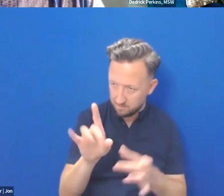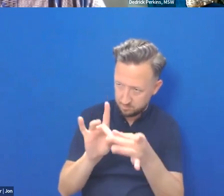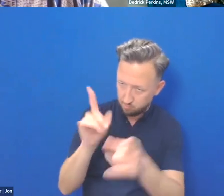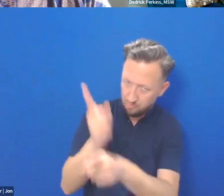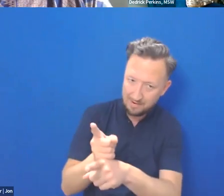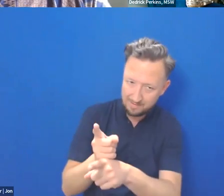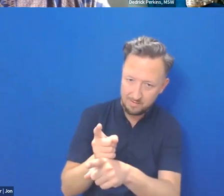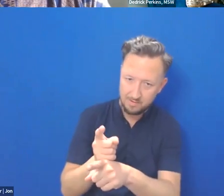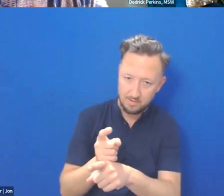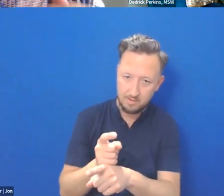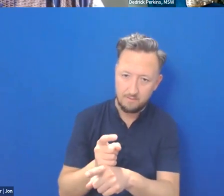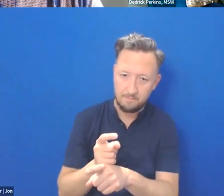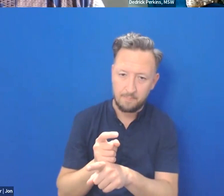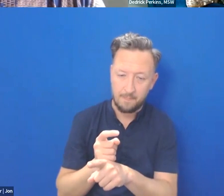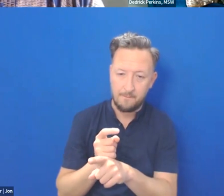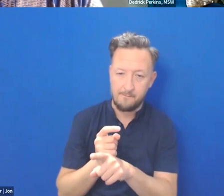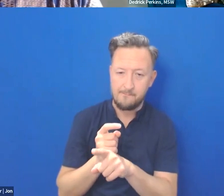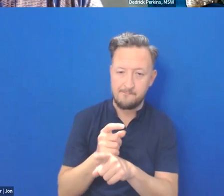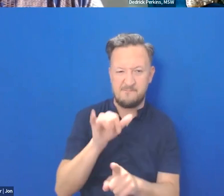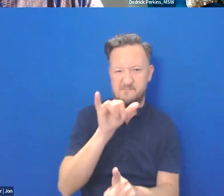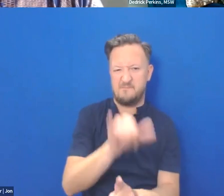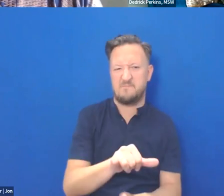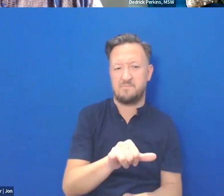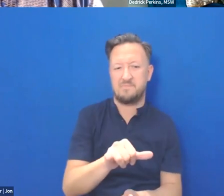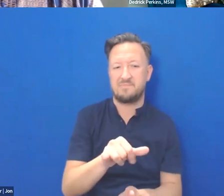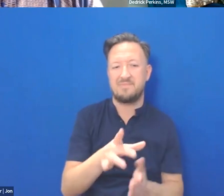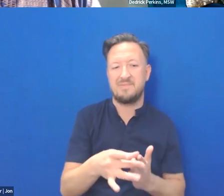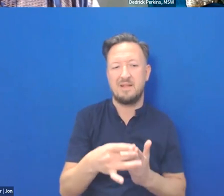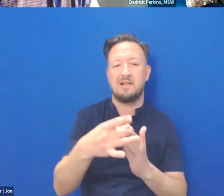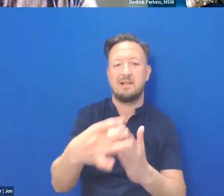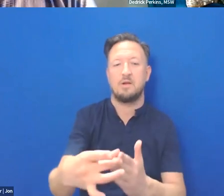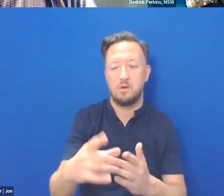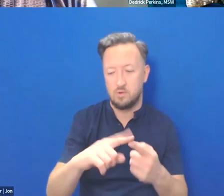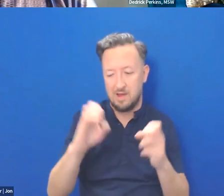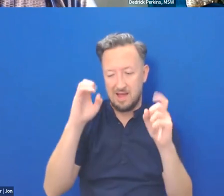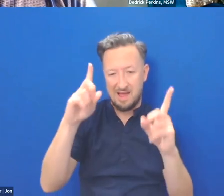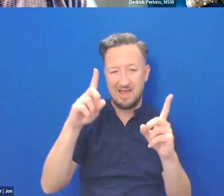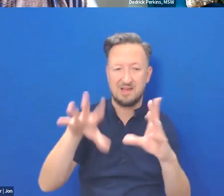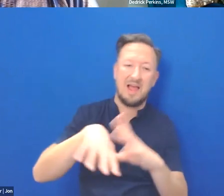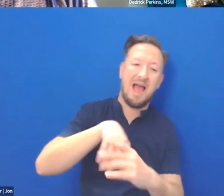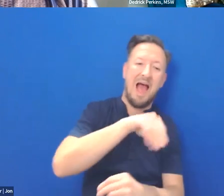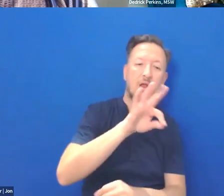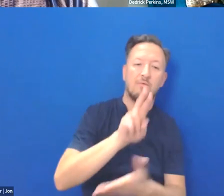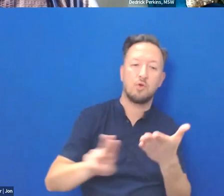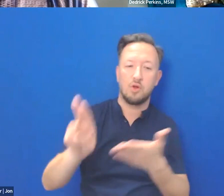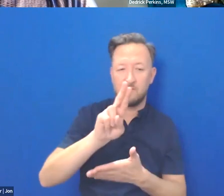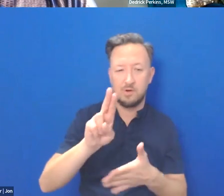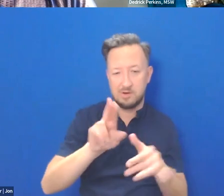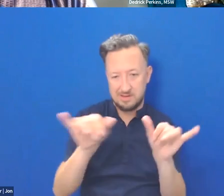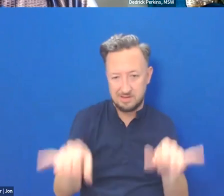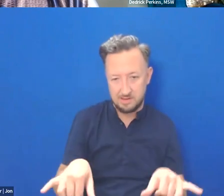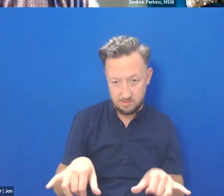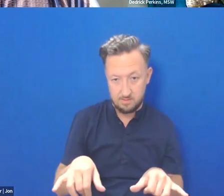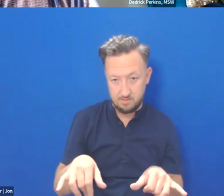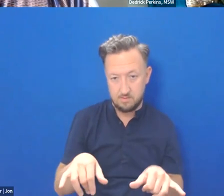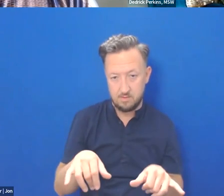So, so that has led to education outside of the university system where we are currently